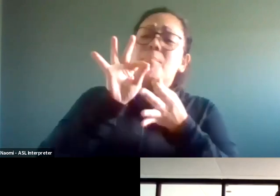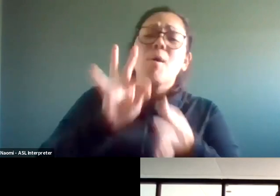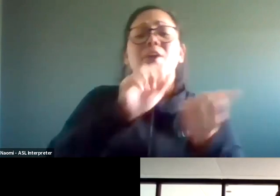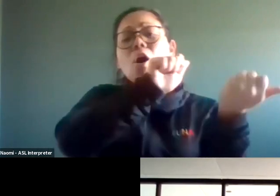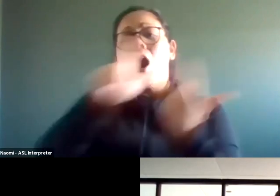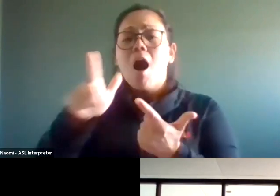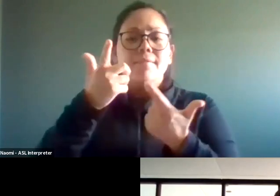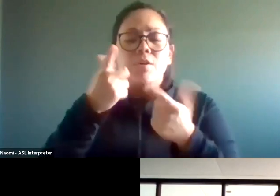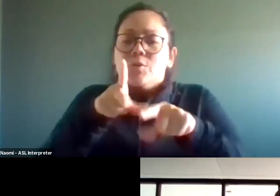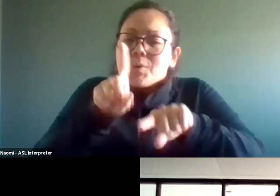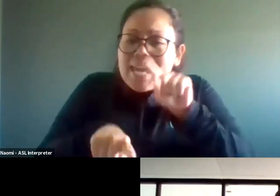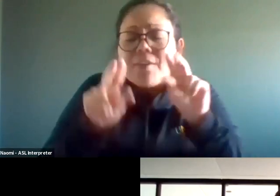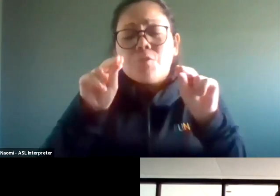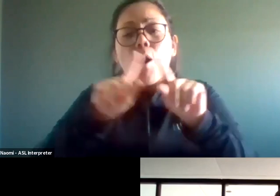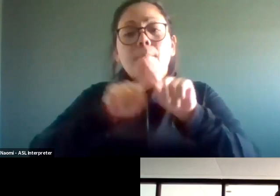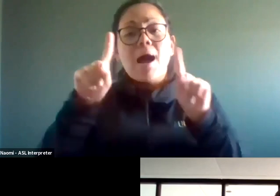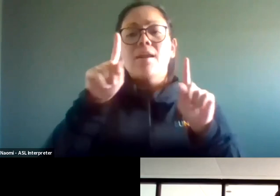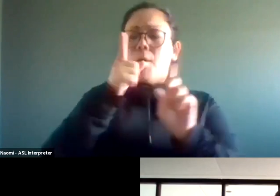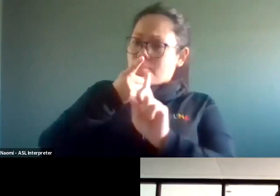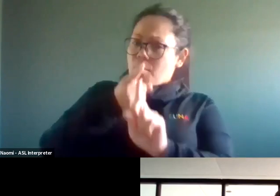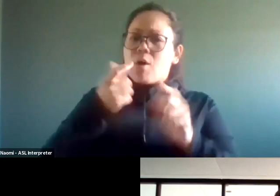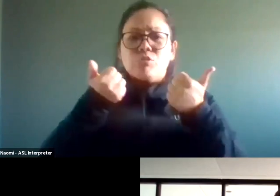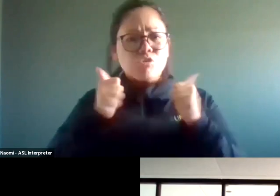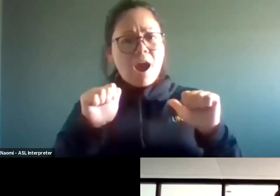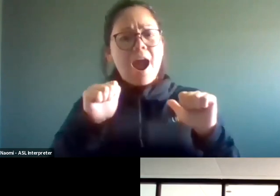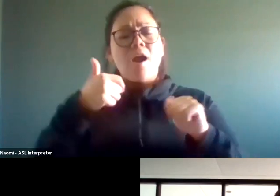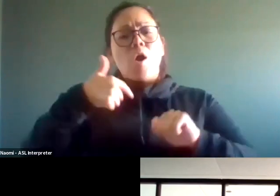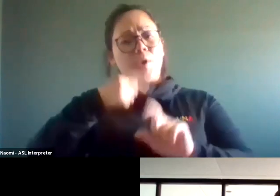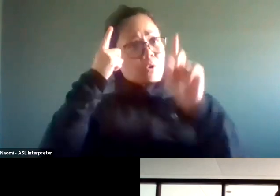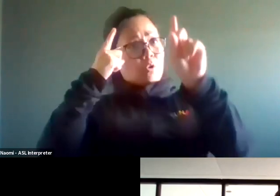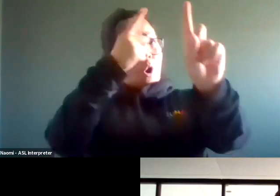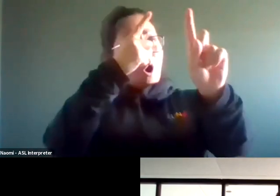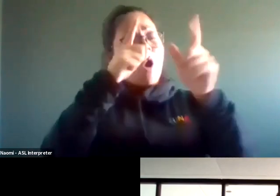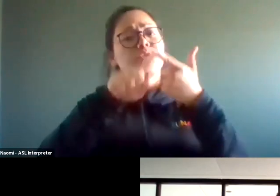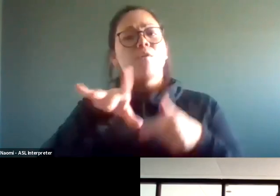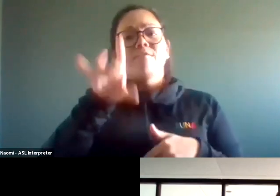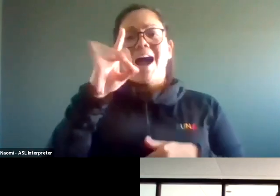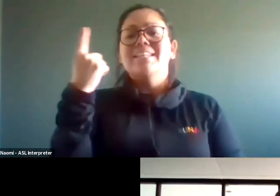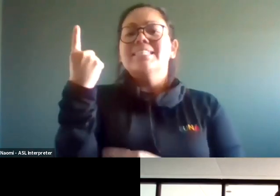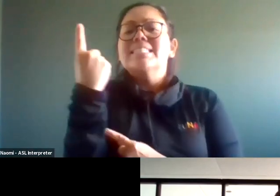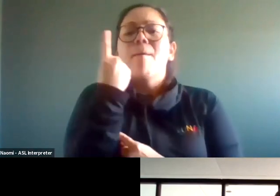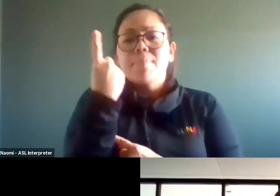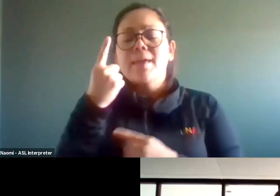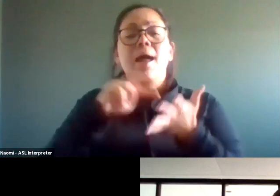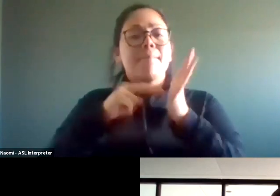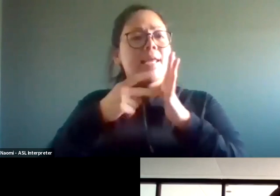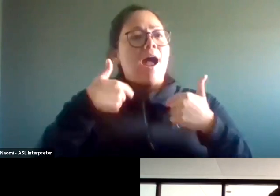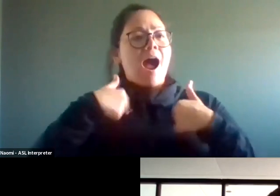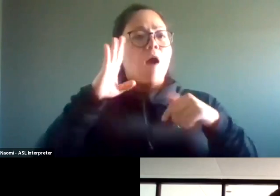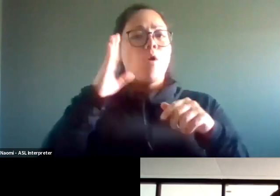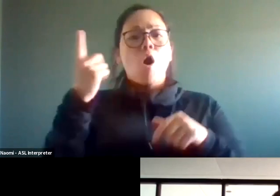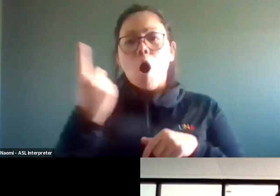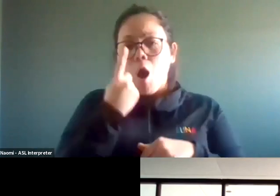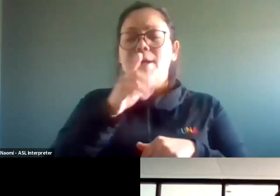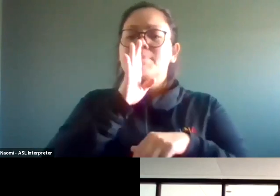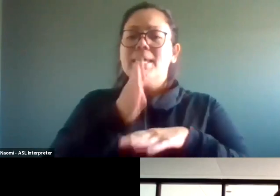important thing. You know, if we're trying, if we're all striving, moving forward to find something, we are continually increasing that